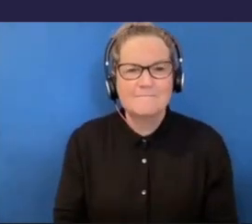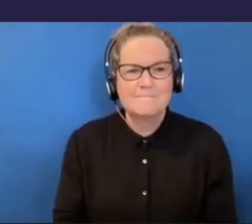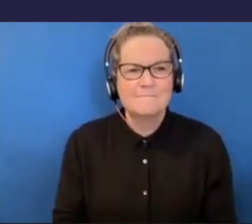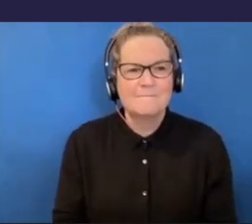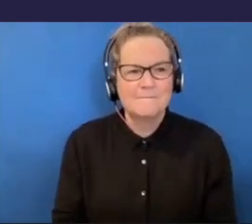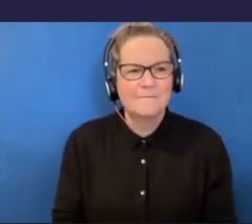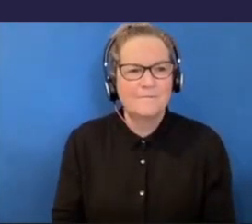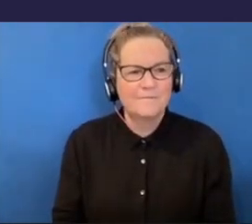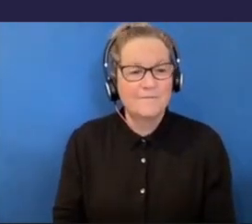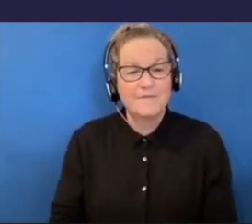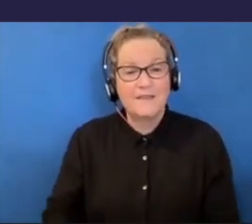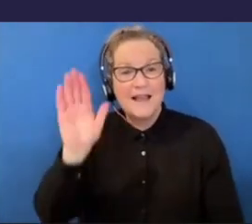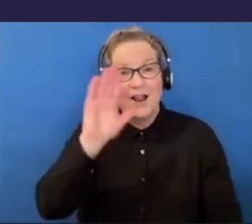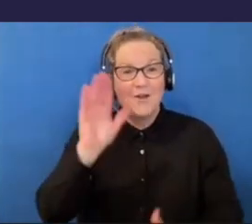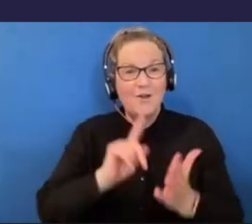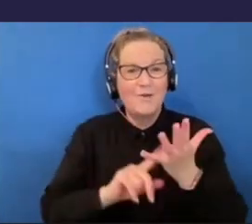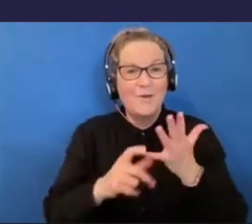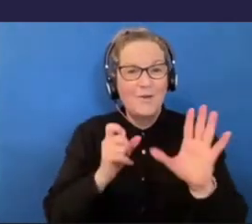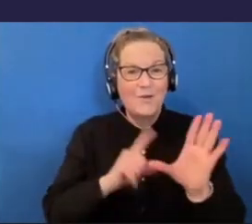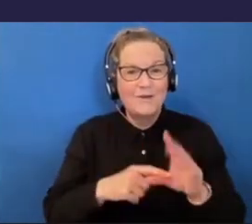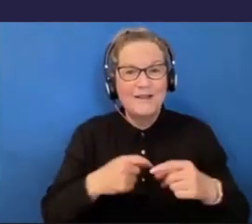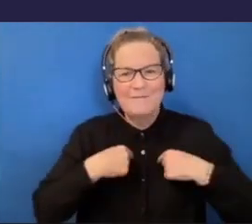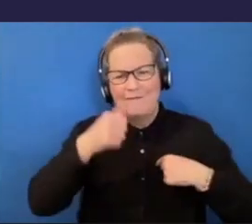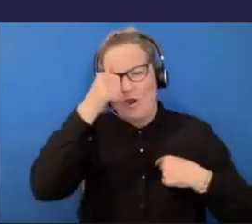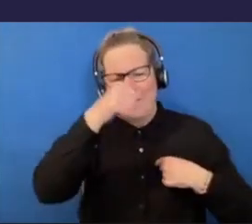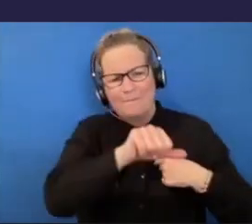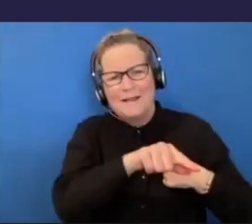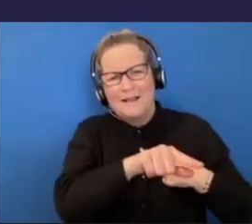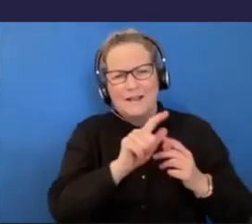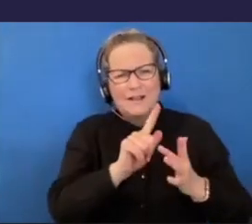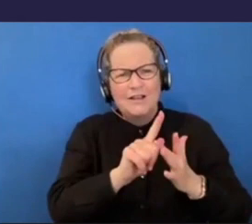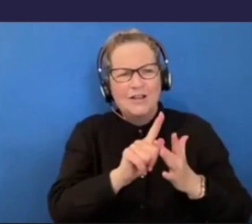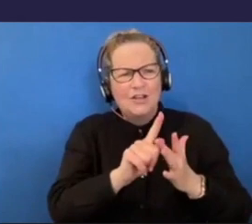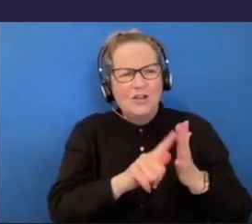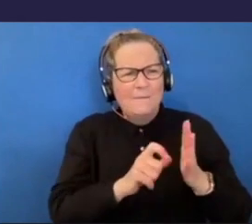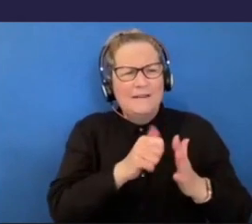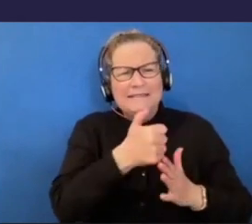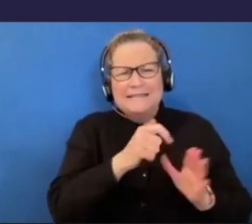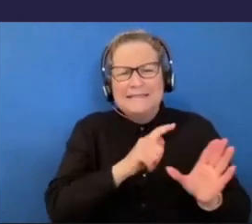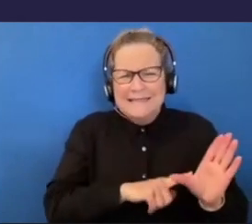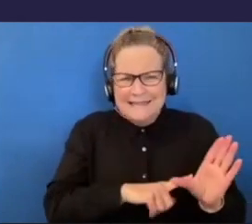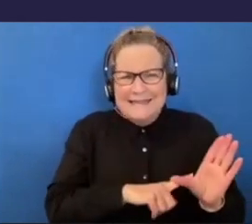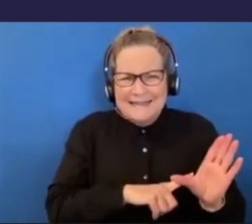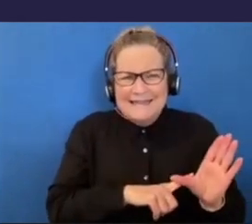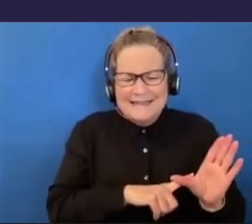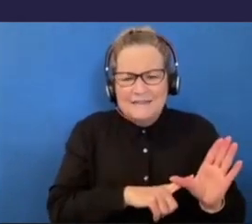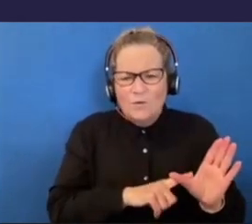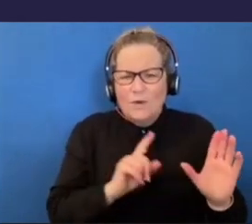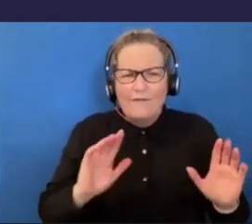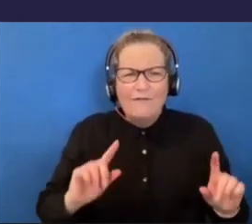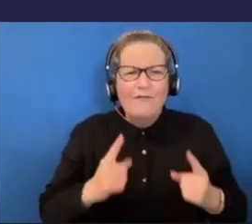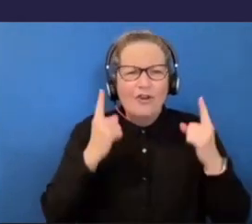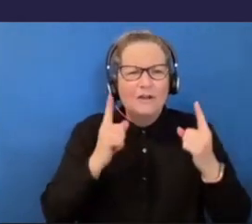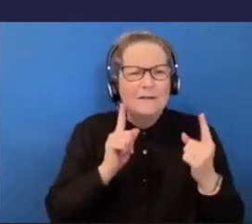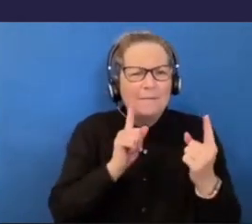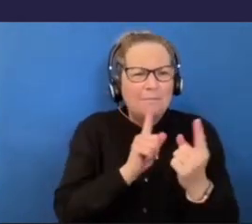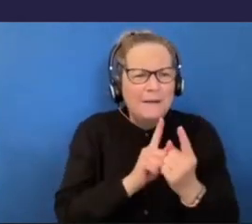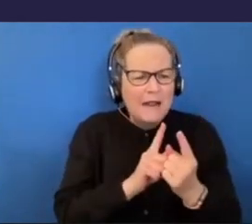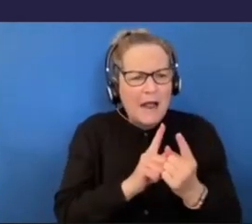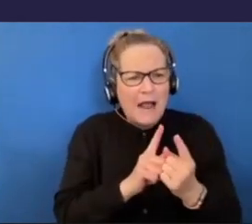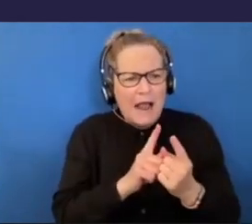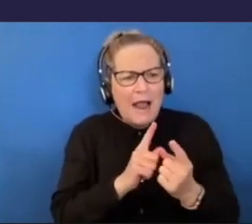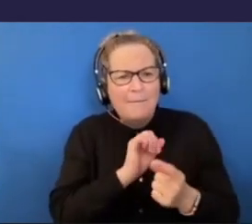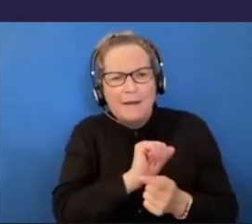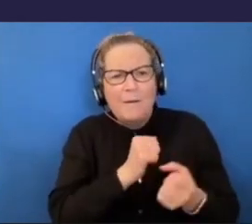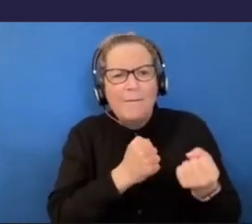Hi, I'm Lucy. I've known Jake for about six years. We originally met when I was working for him as a support worker,